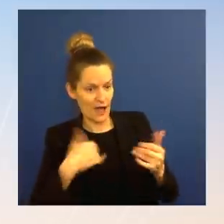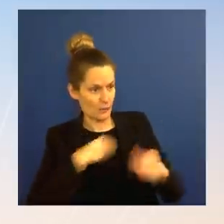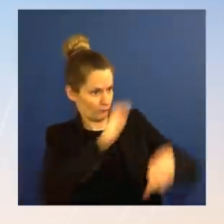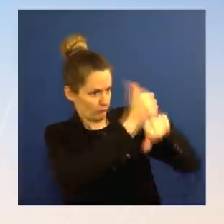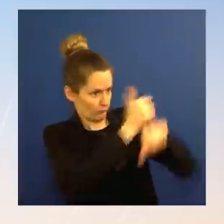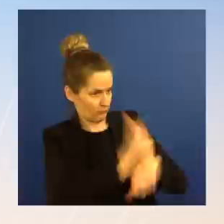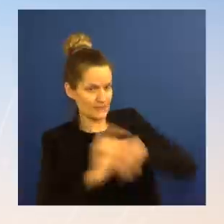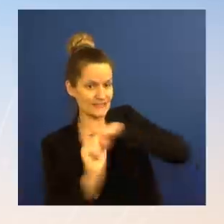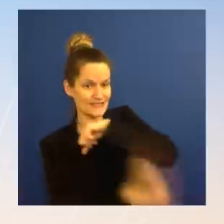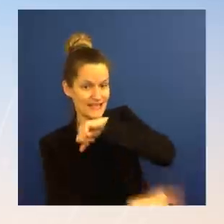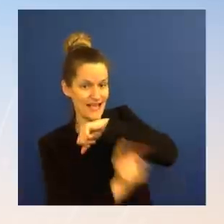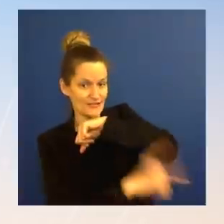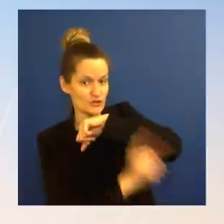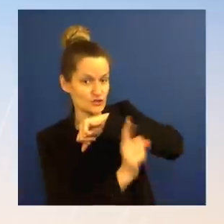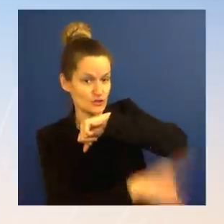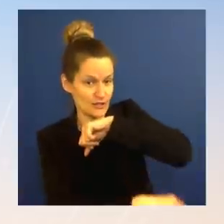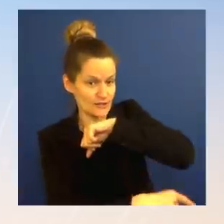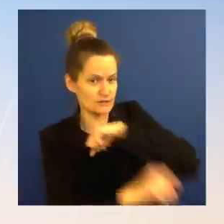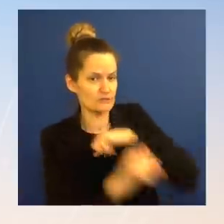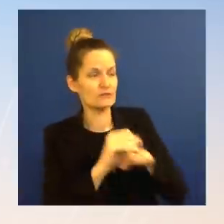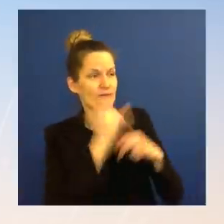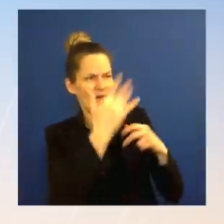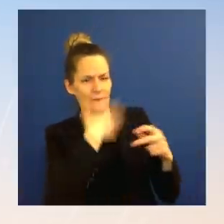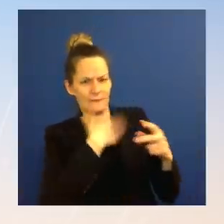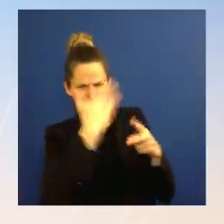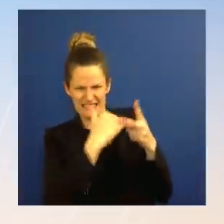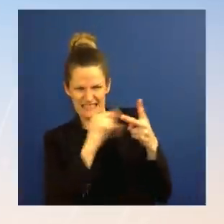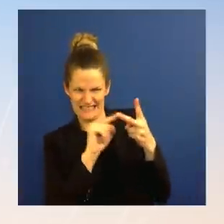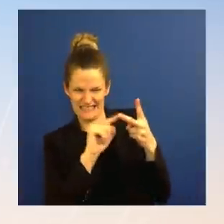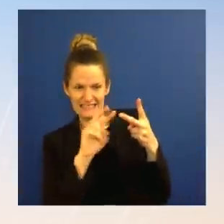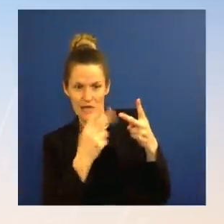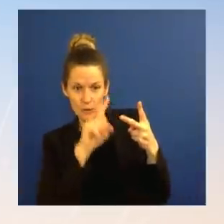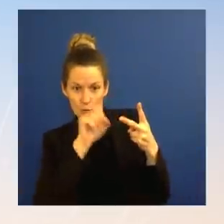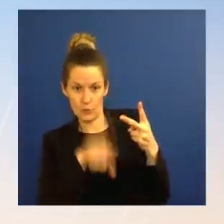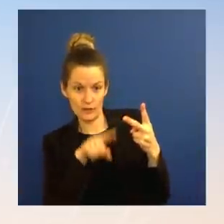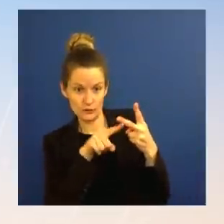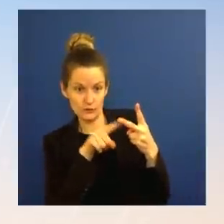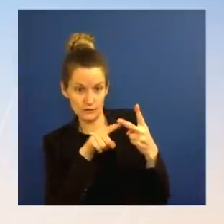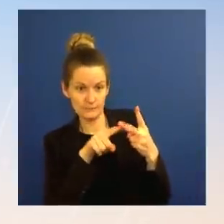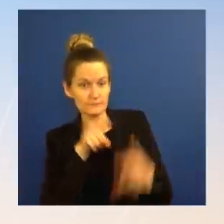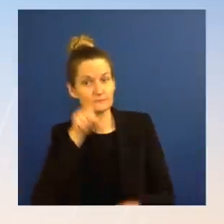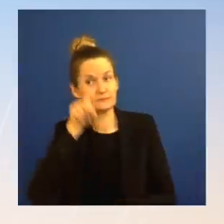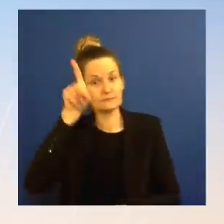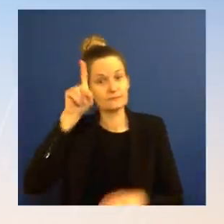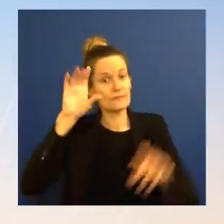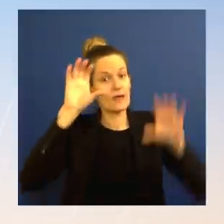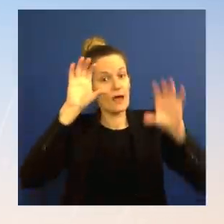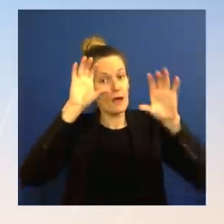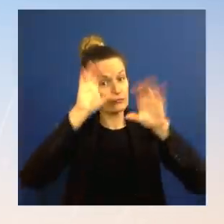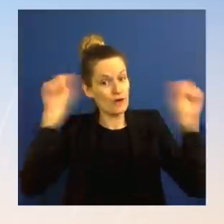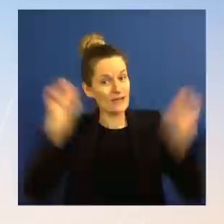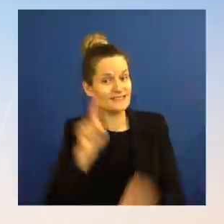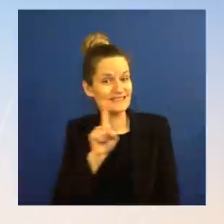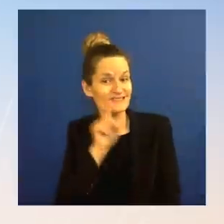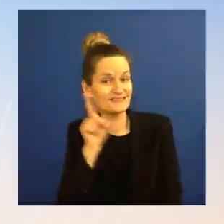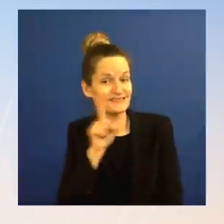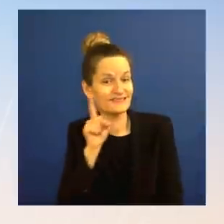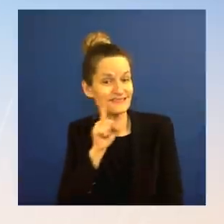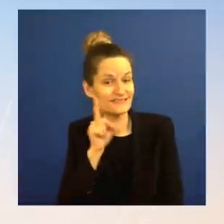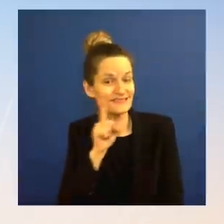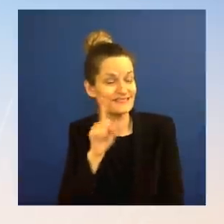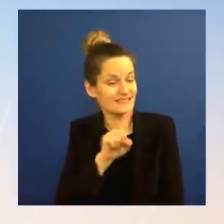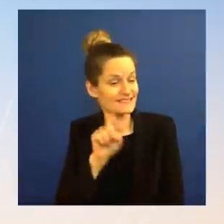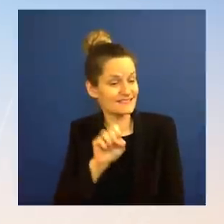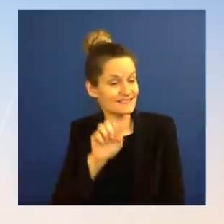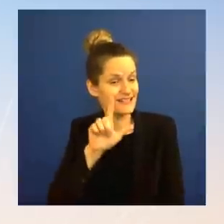EU. As you know, President Zelenskyy asked for an accelerated push to join EU, and